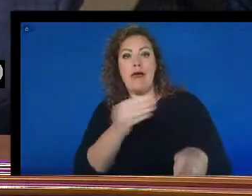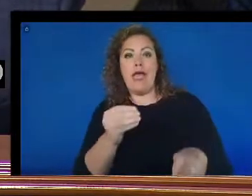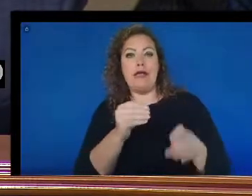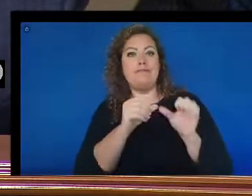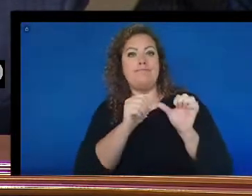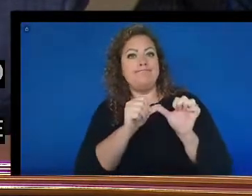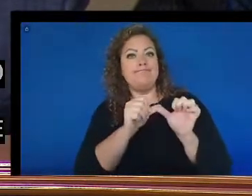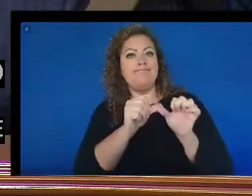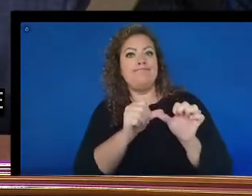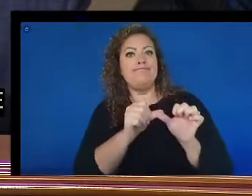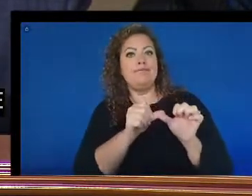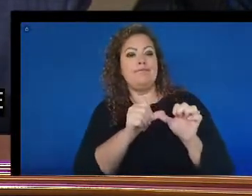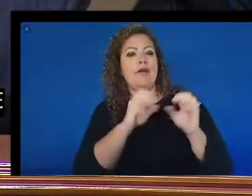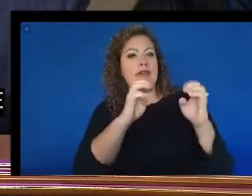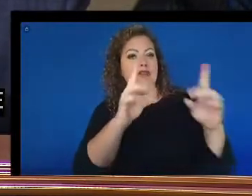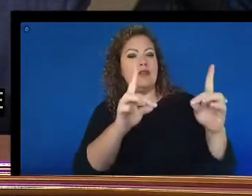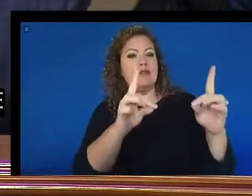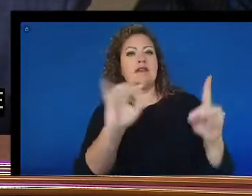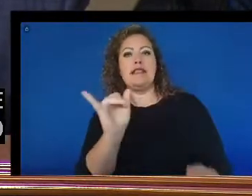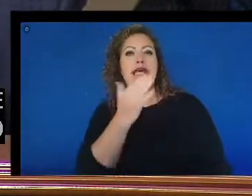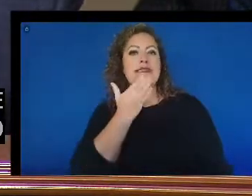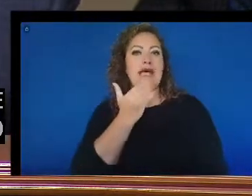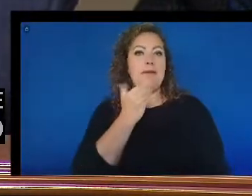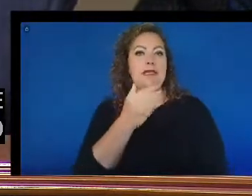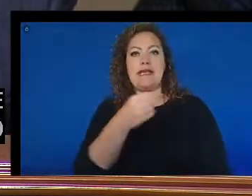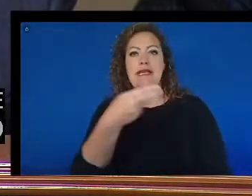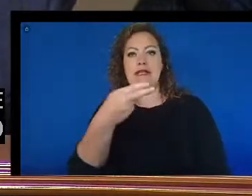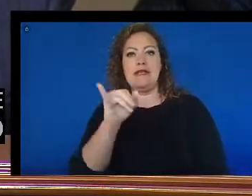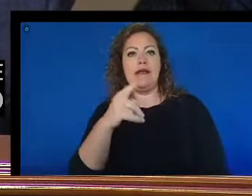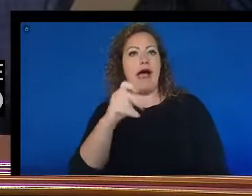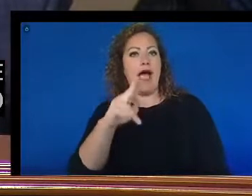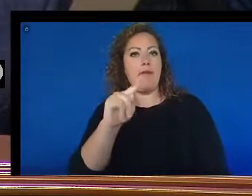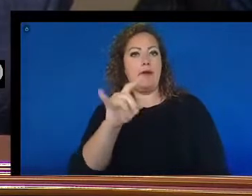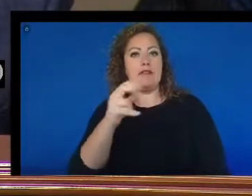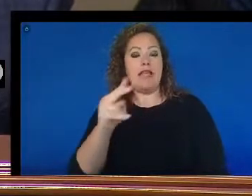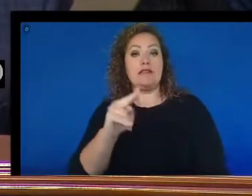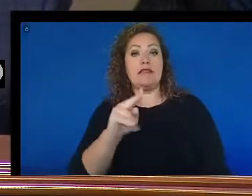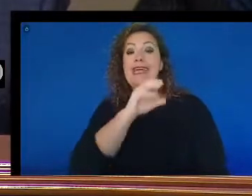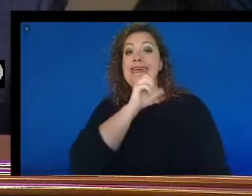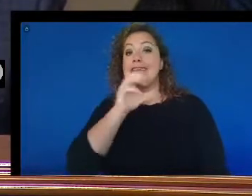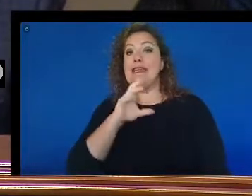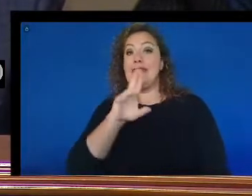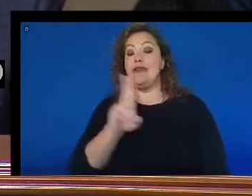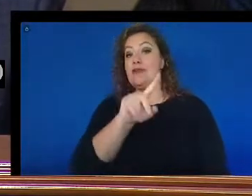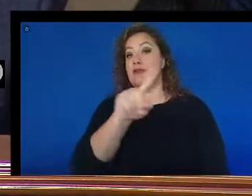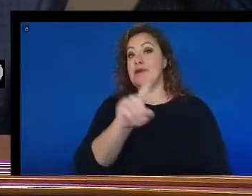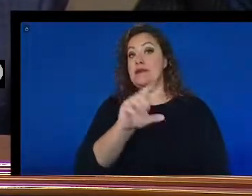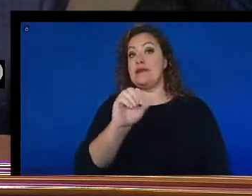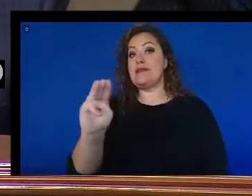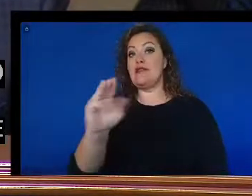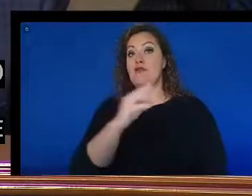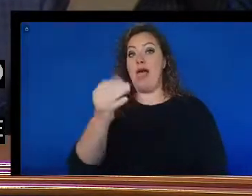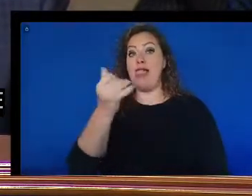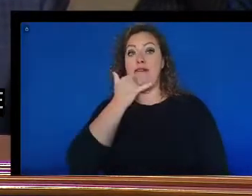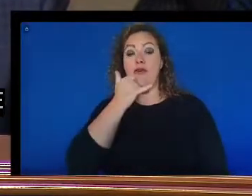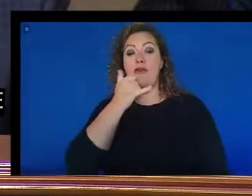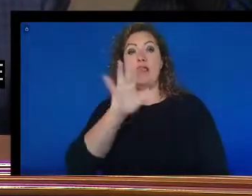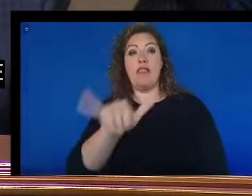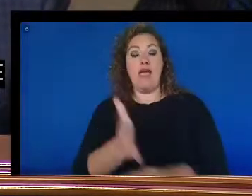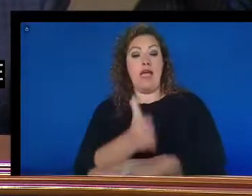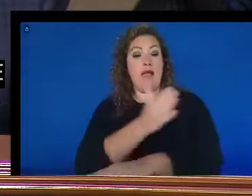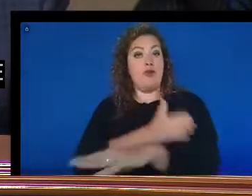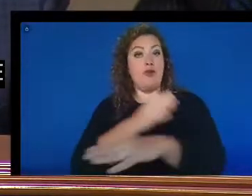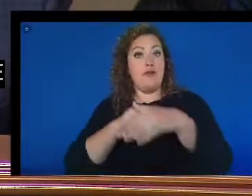and hypertension. Seniors use Zoom and the phone. It improved access to health care to